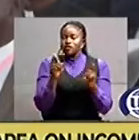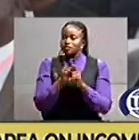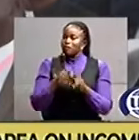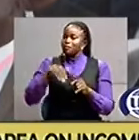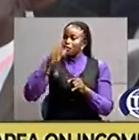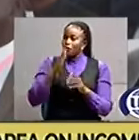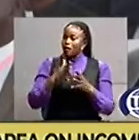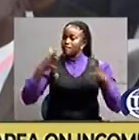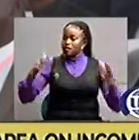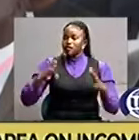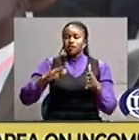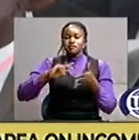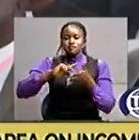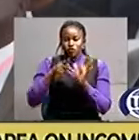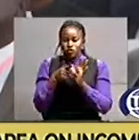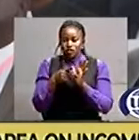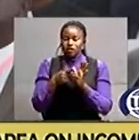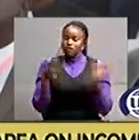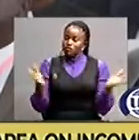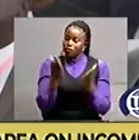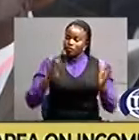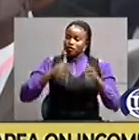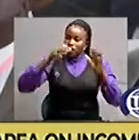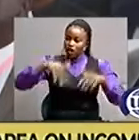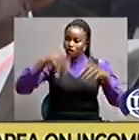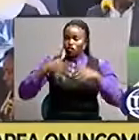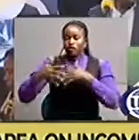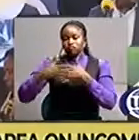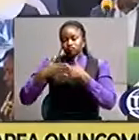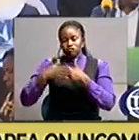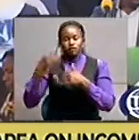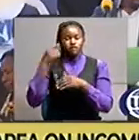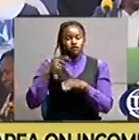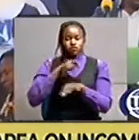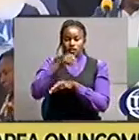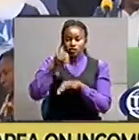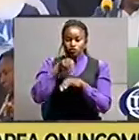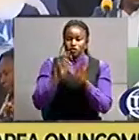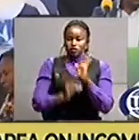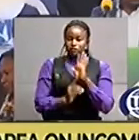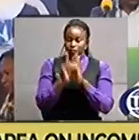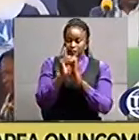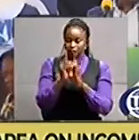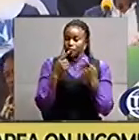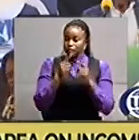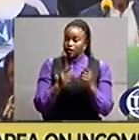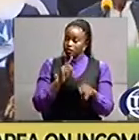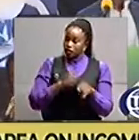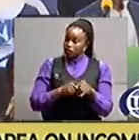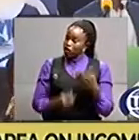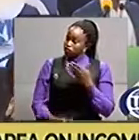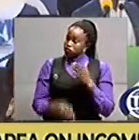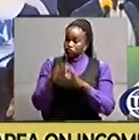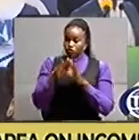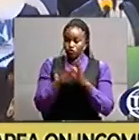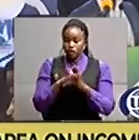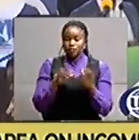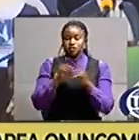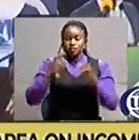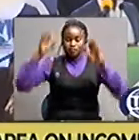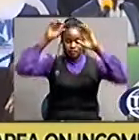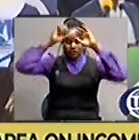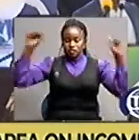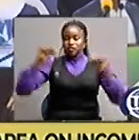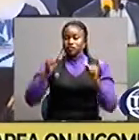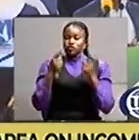venture is to promote agroindustrialization for national development during the occasion the president also